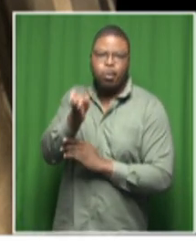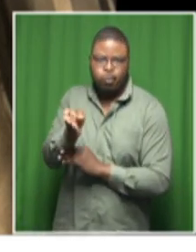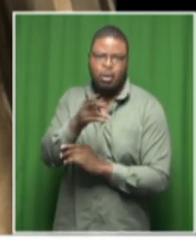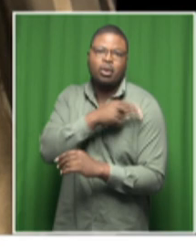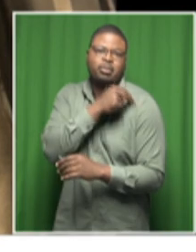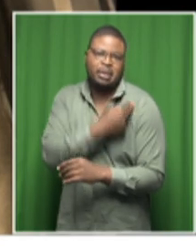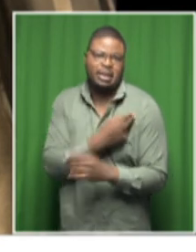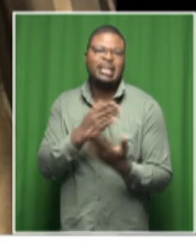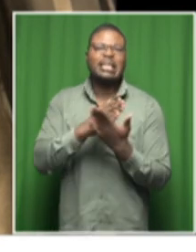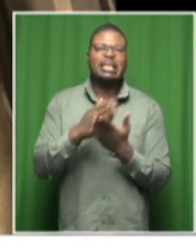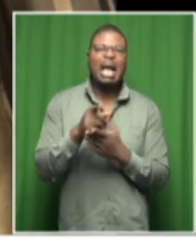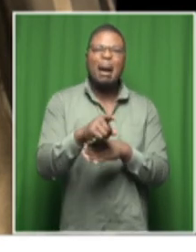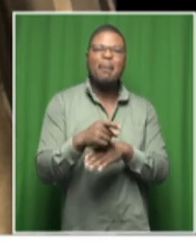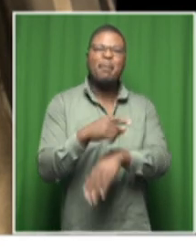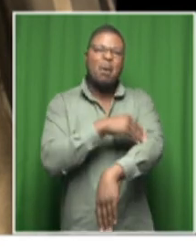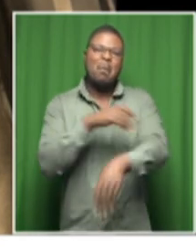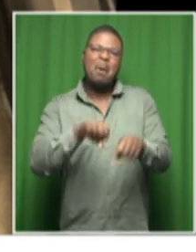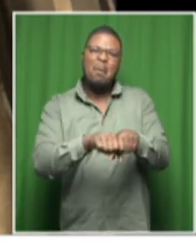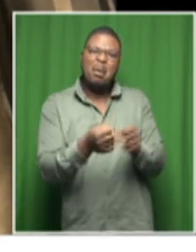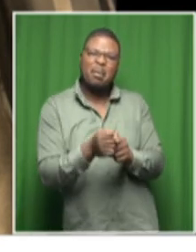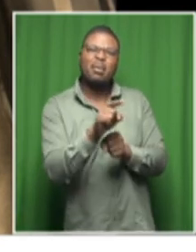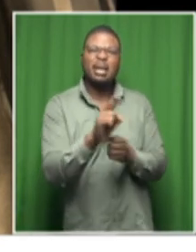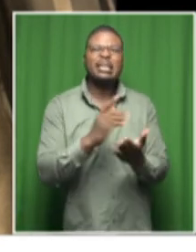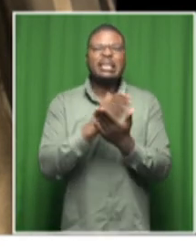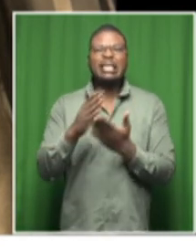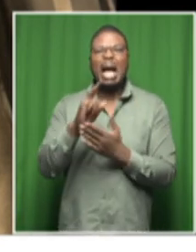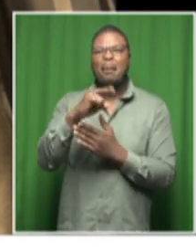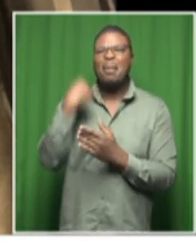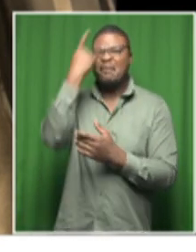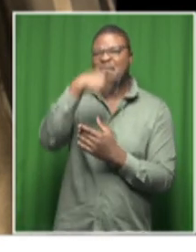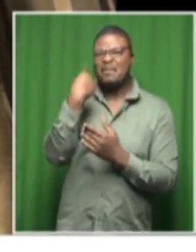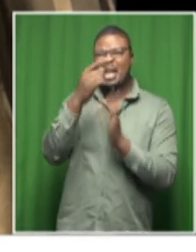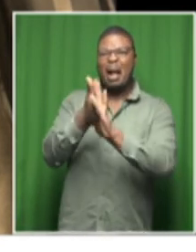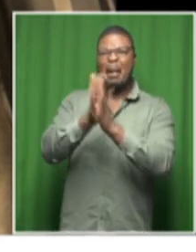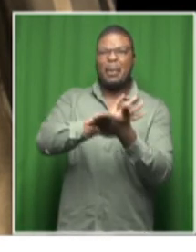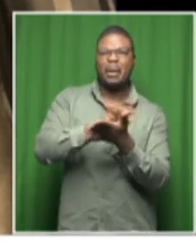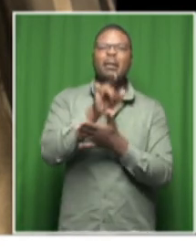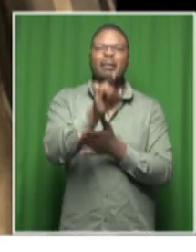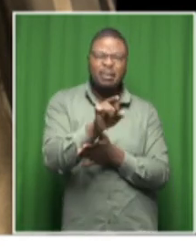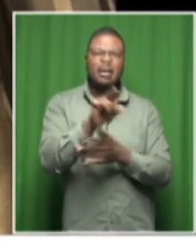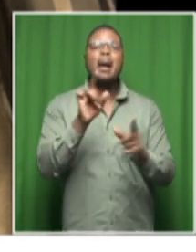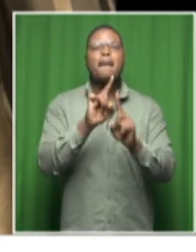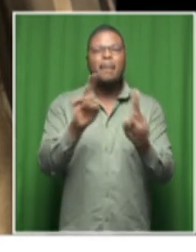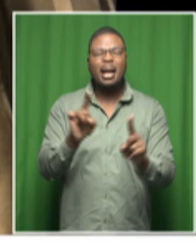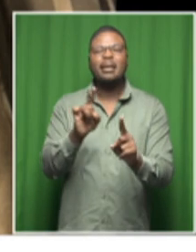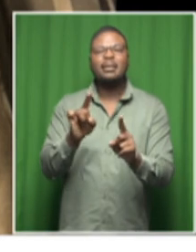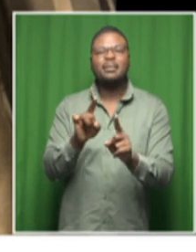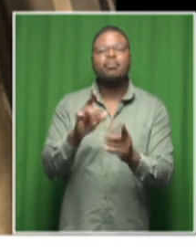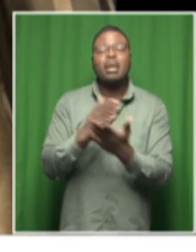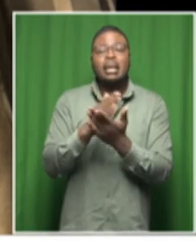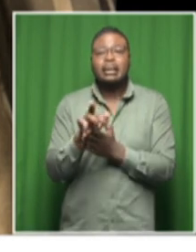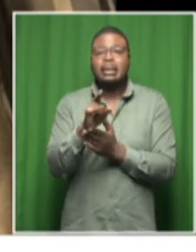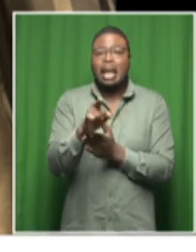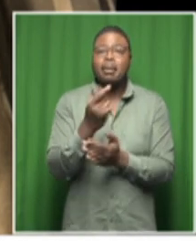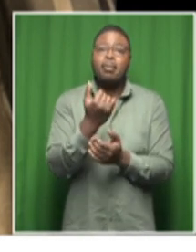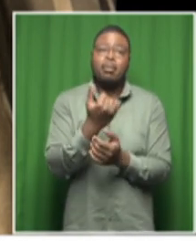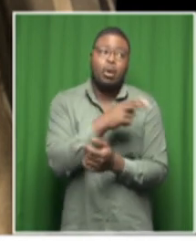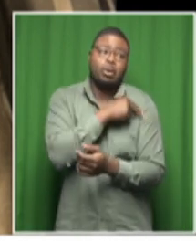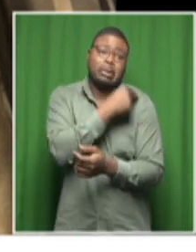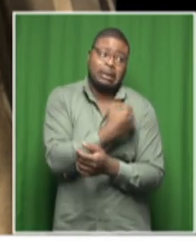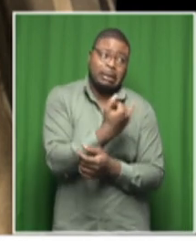other serious injuries in the face and you know limbs but others were treated and released